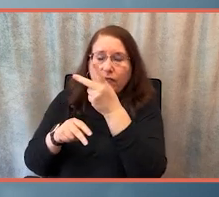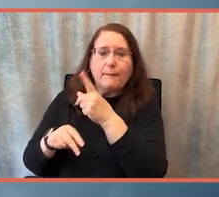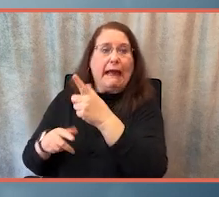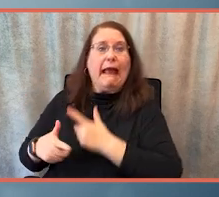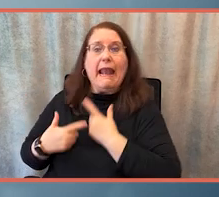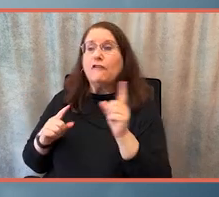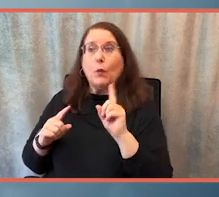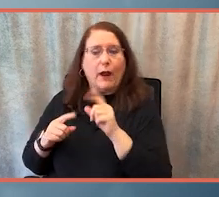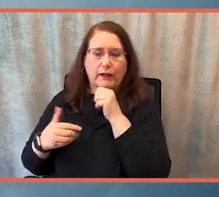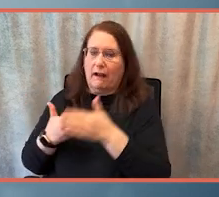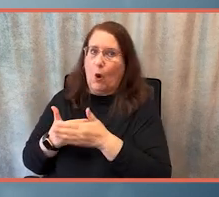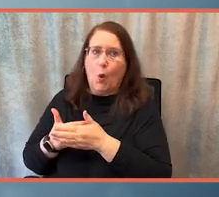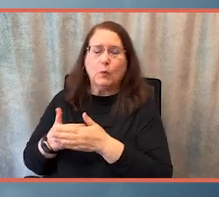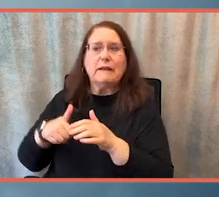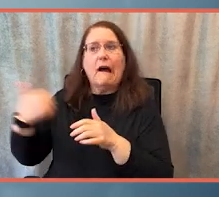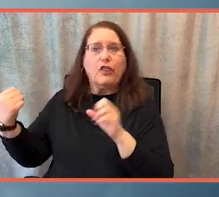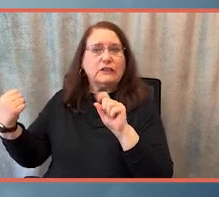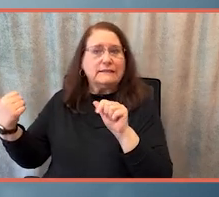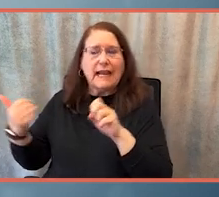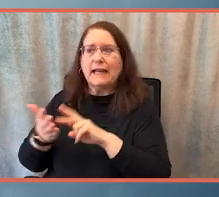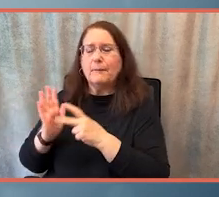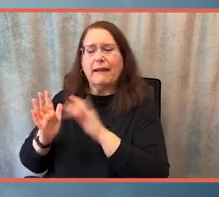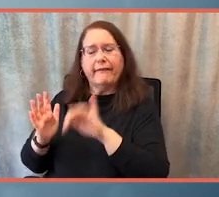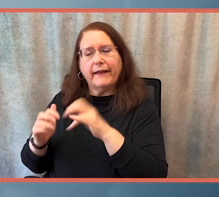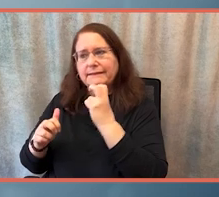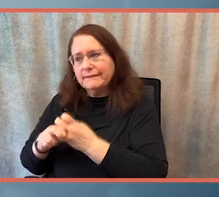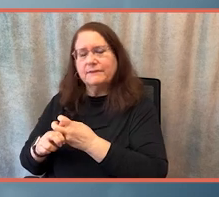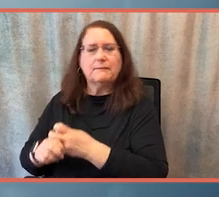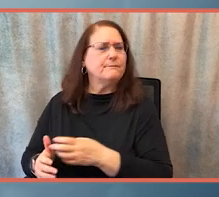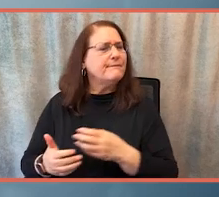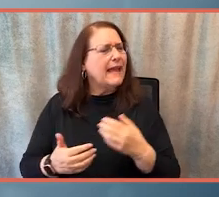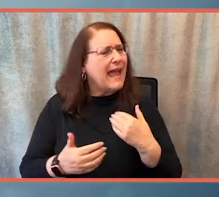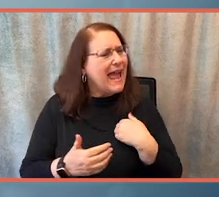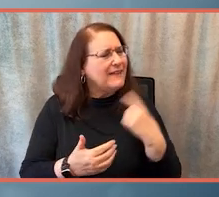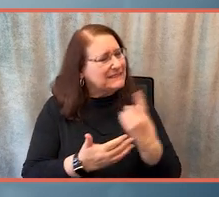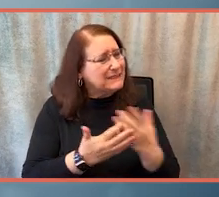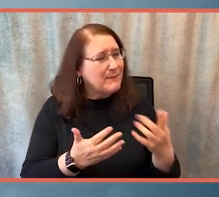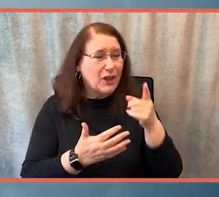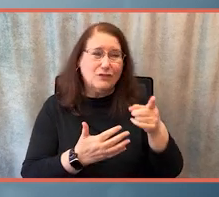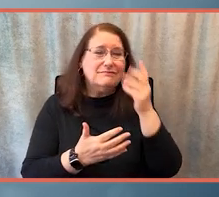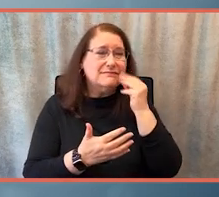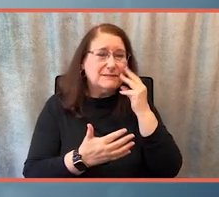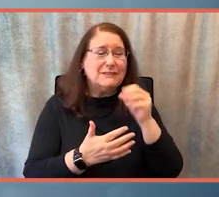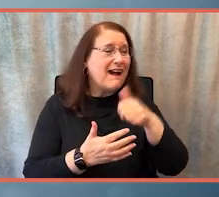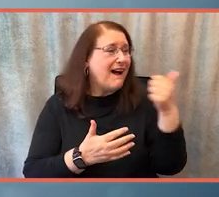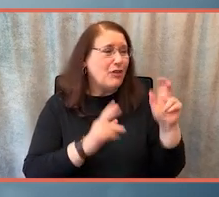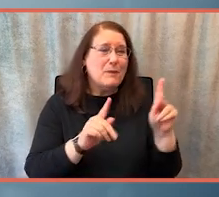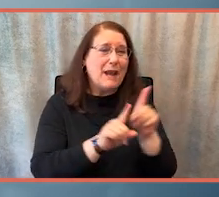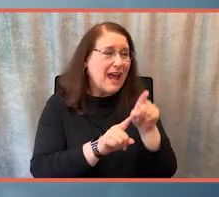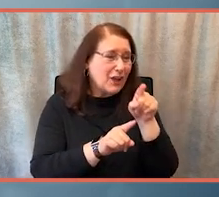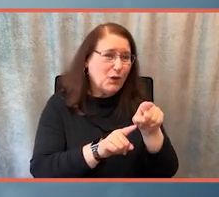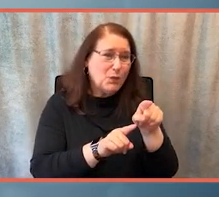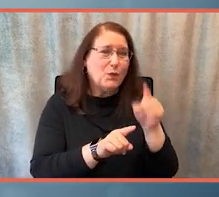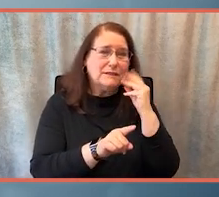difficult. I think that there's a component of this that you are living, that people in this position are living, that needs to be